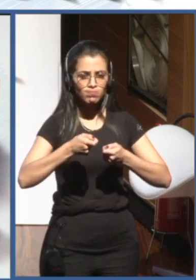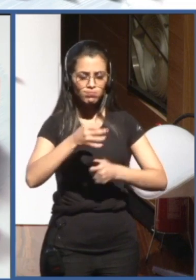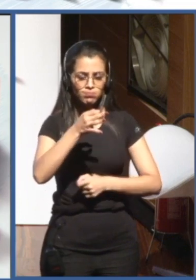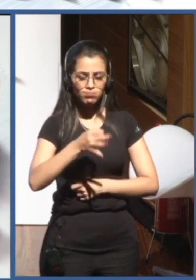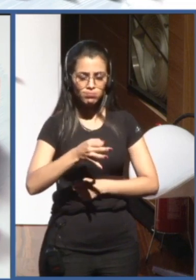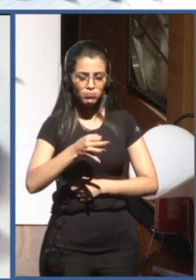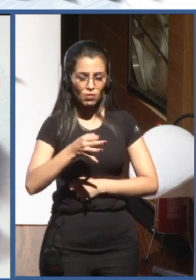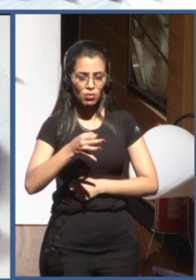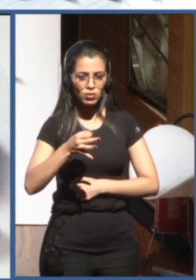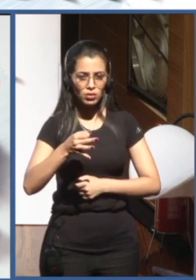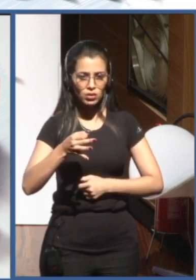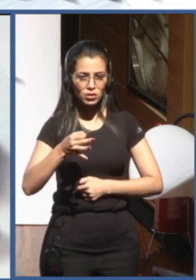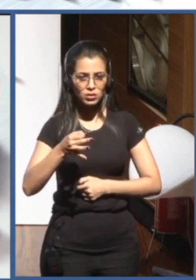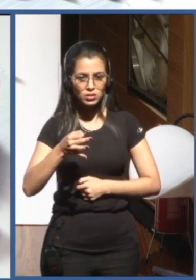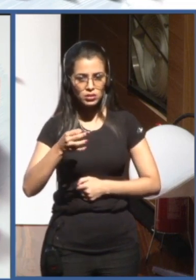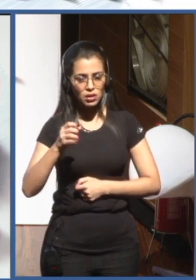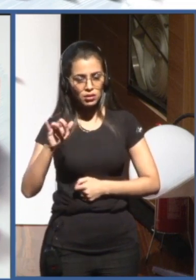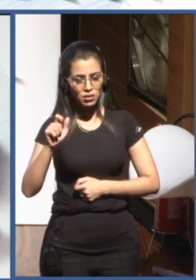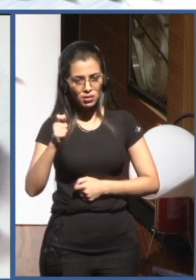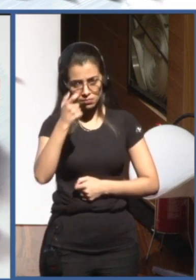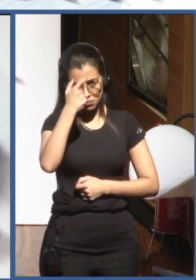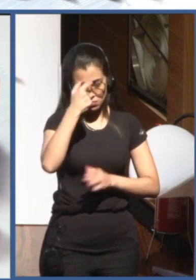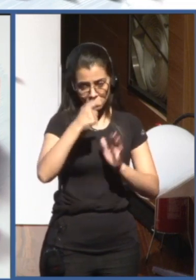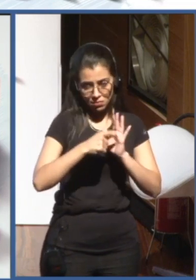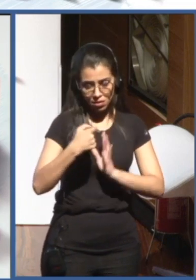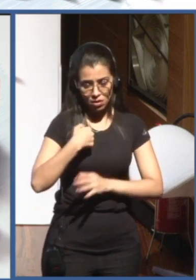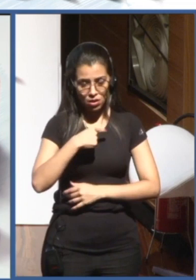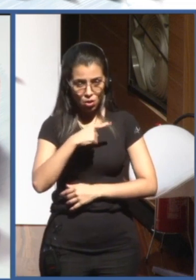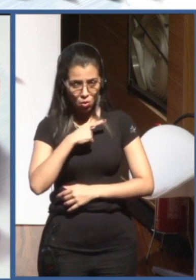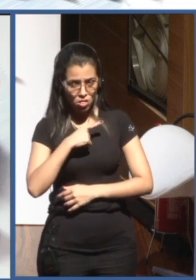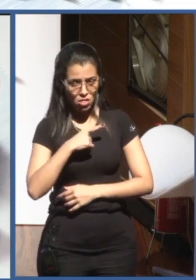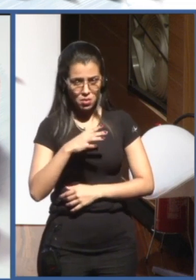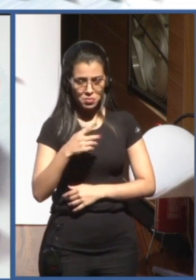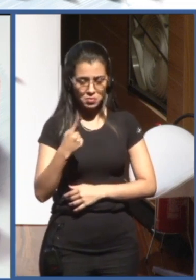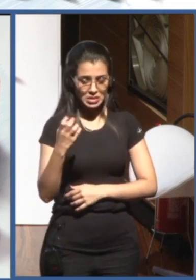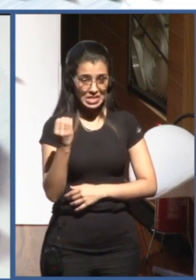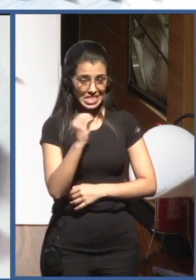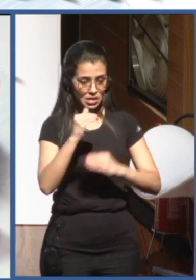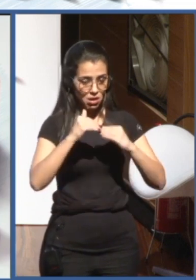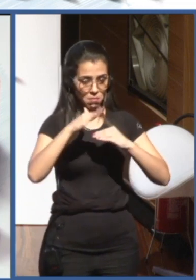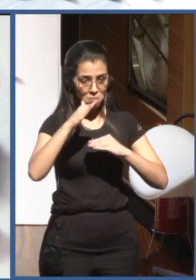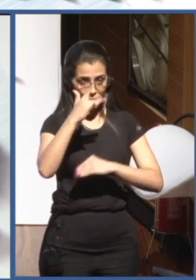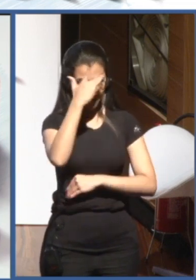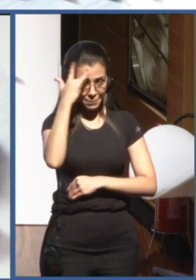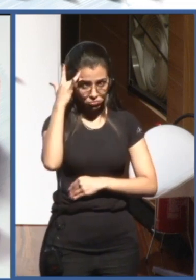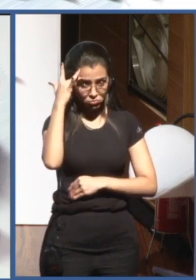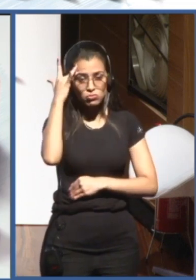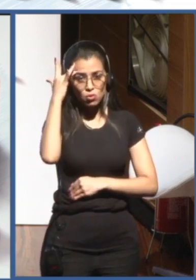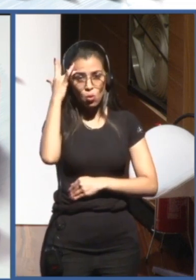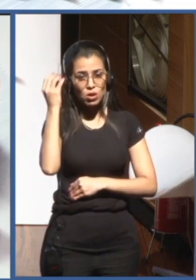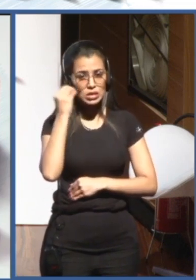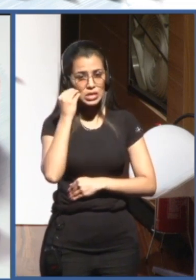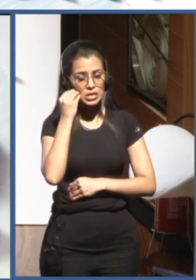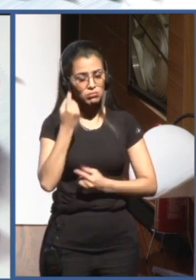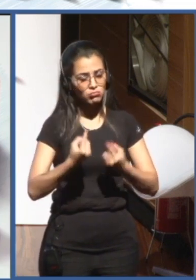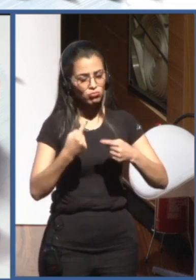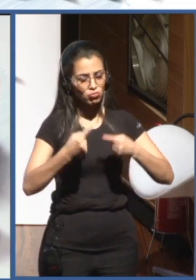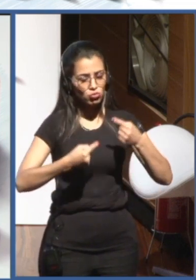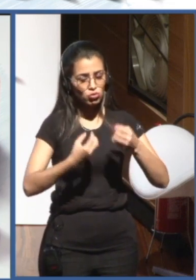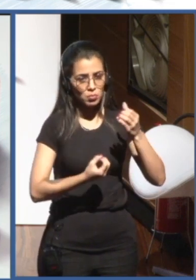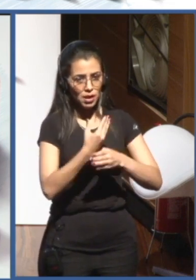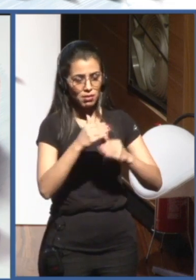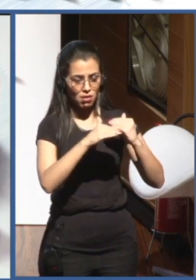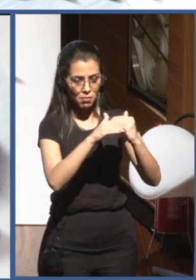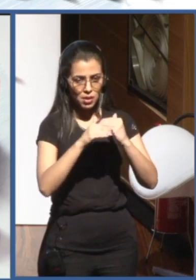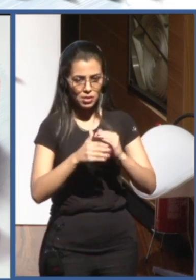than 20 countries discussing how to create this standard. But how the technical